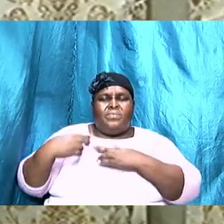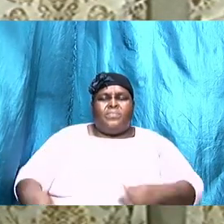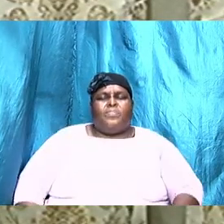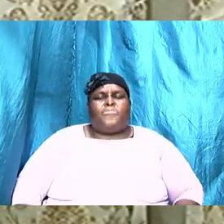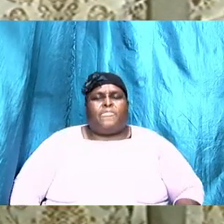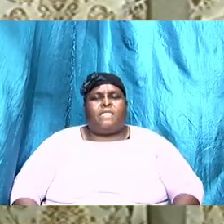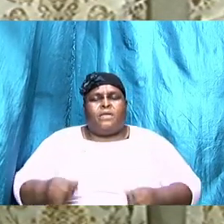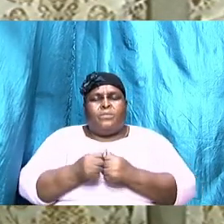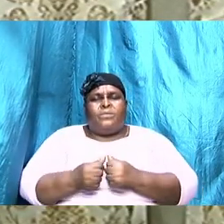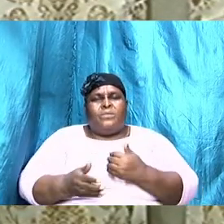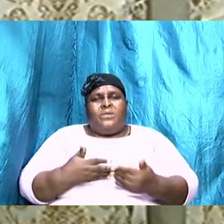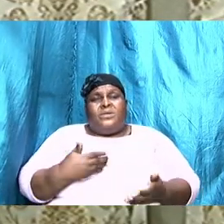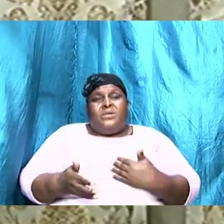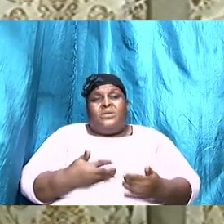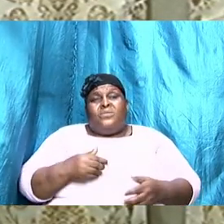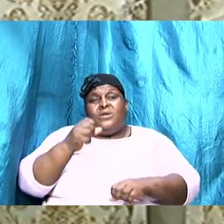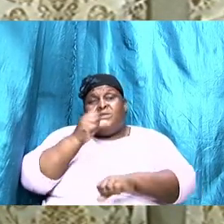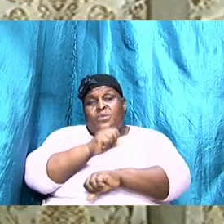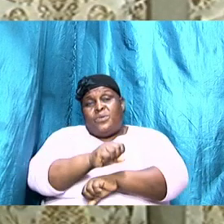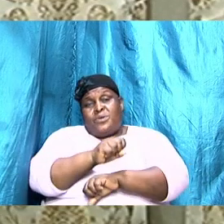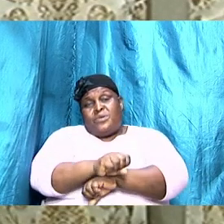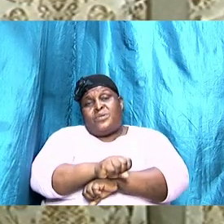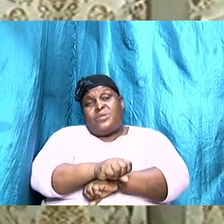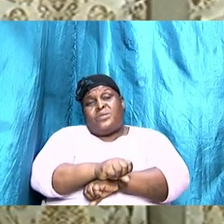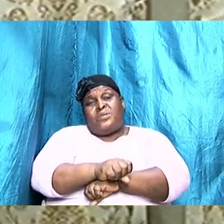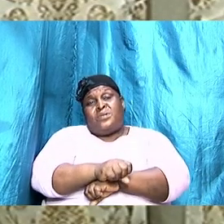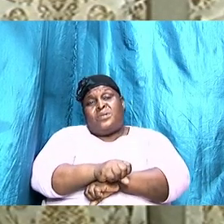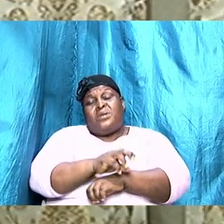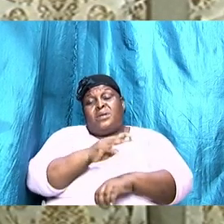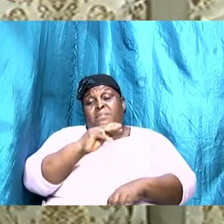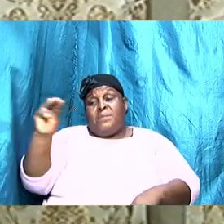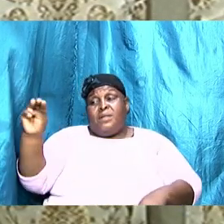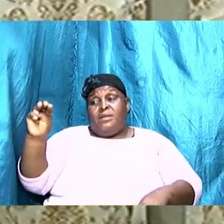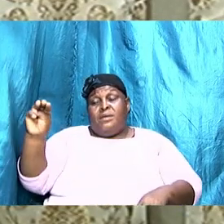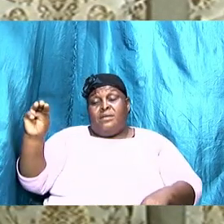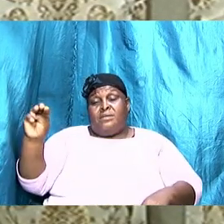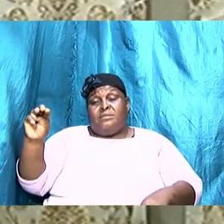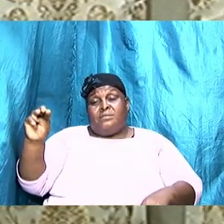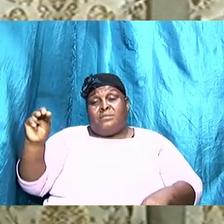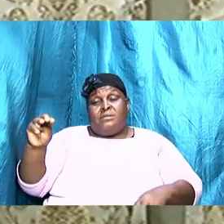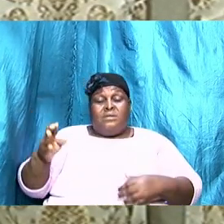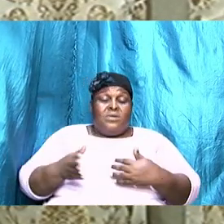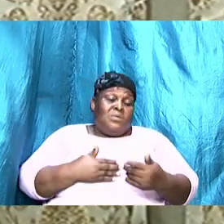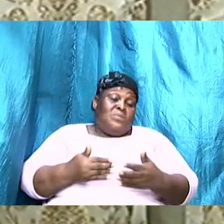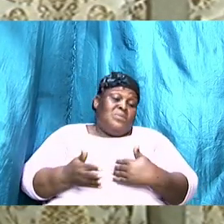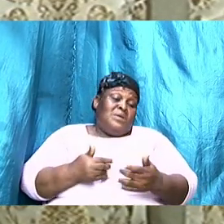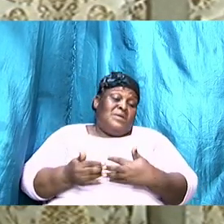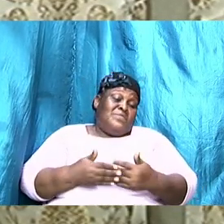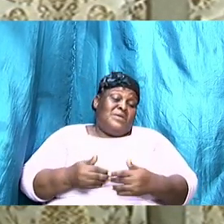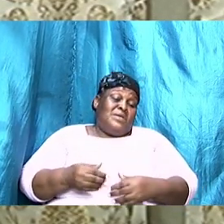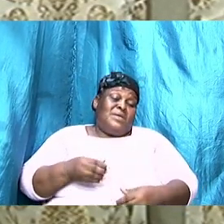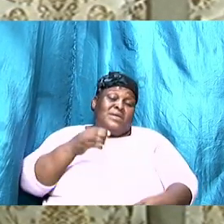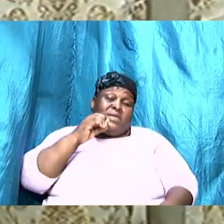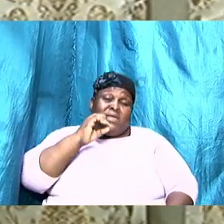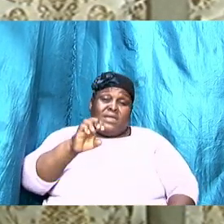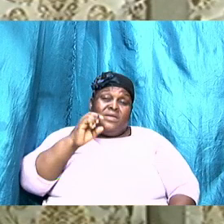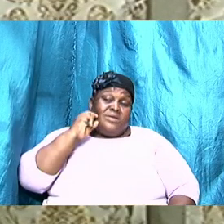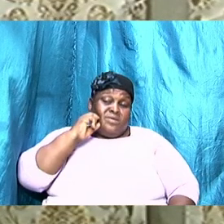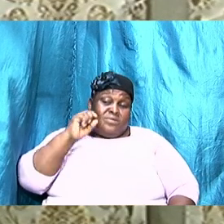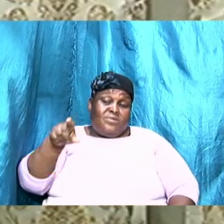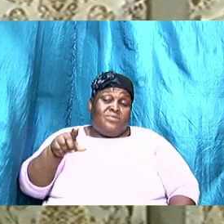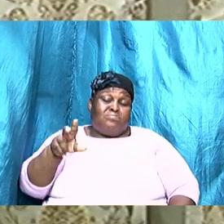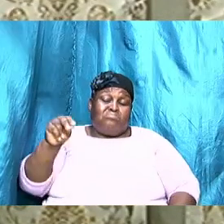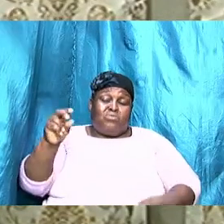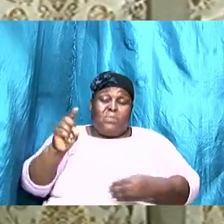whether she works millions whether she does business